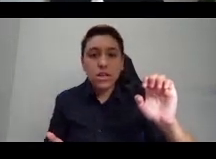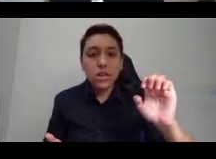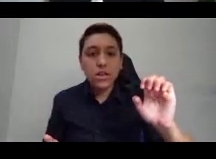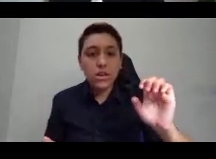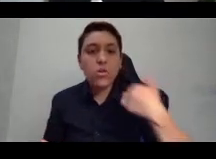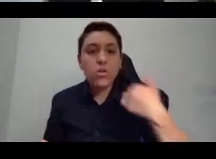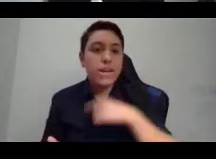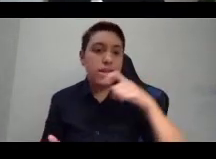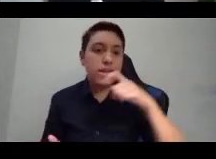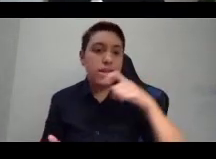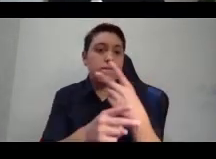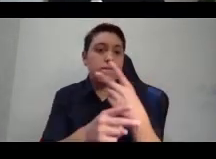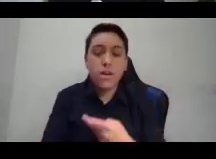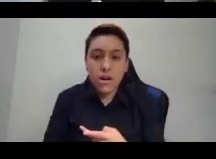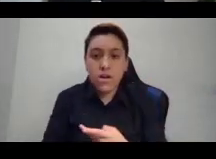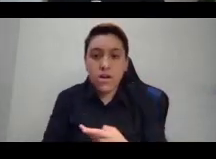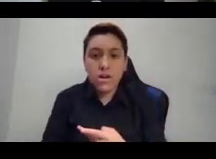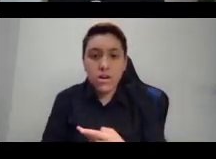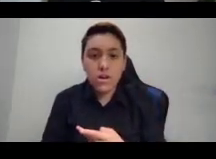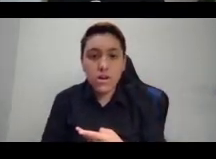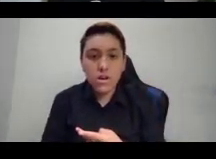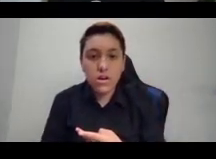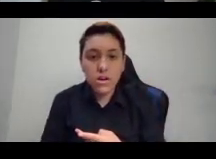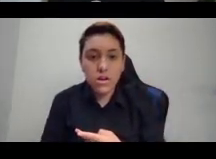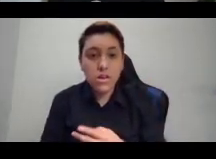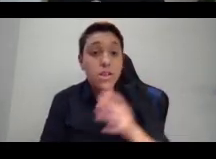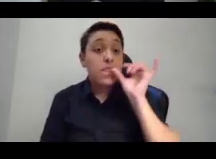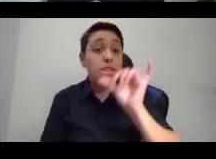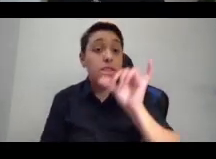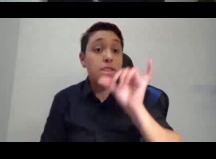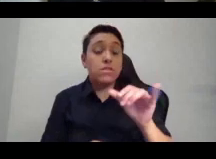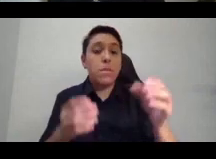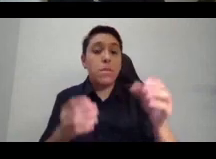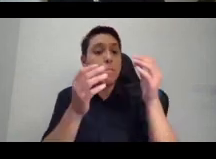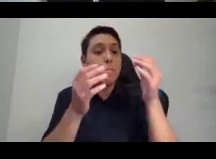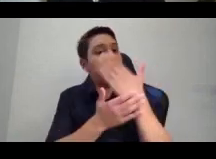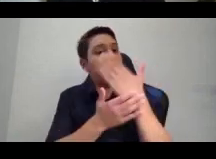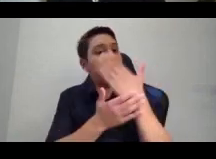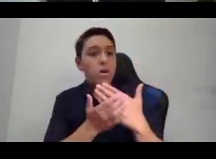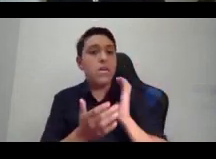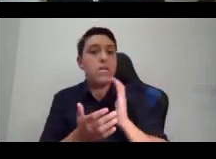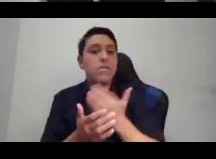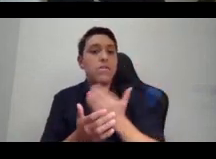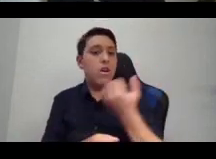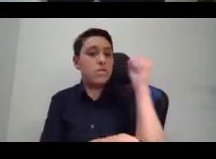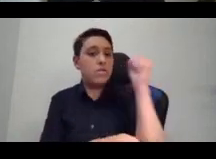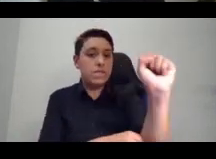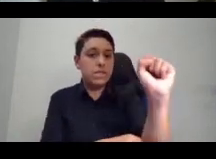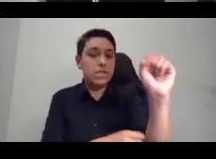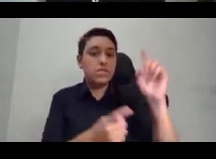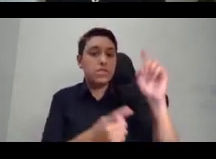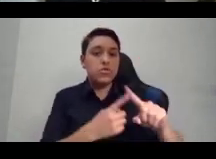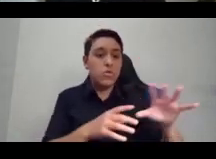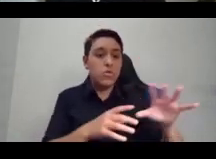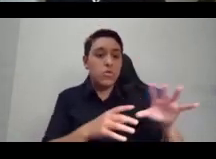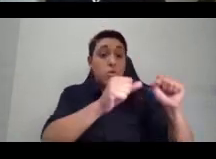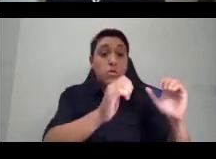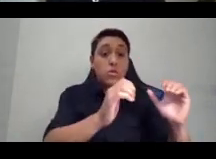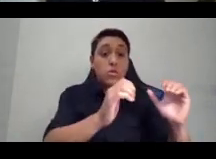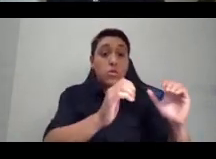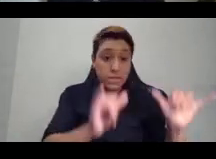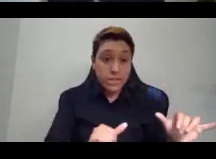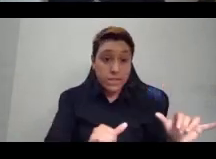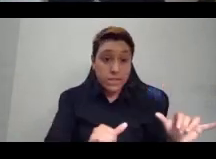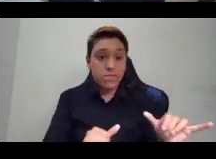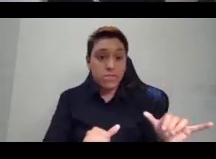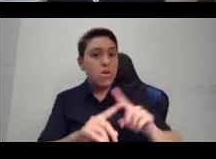is just as much part of the resistance to colonialism and the resistance to enslavement